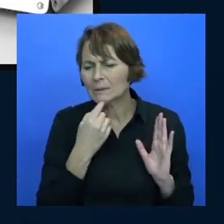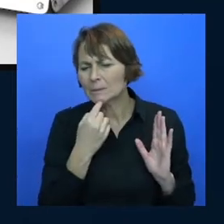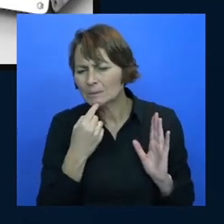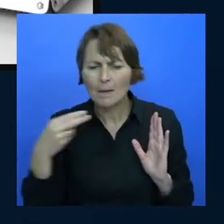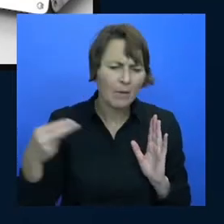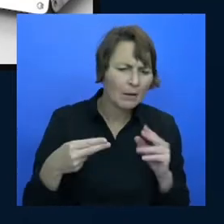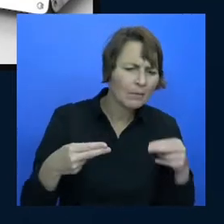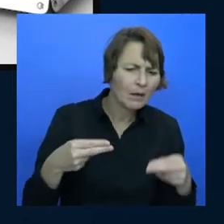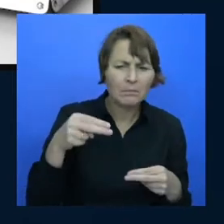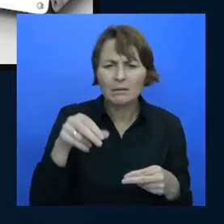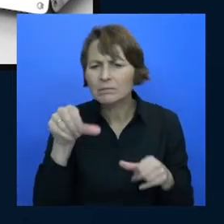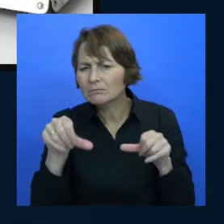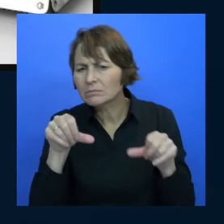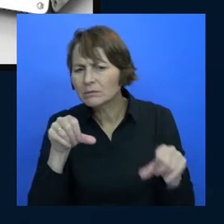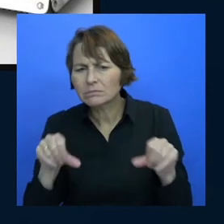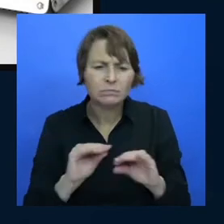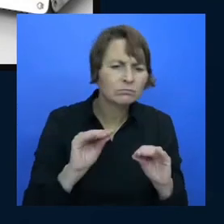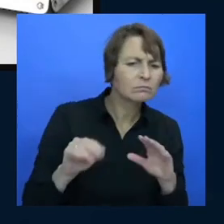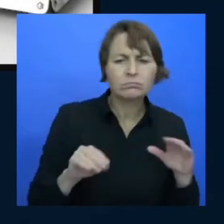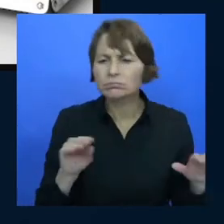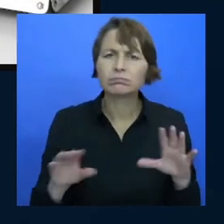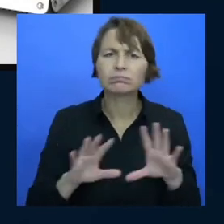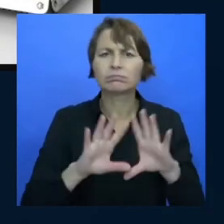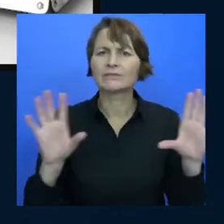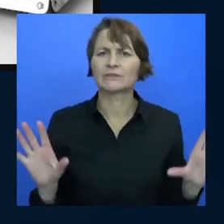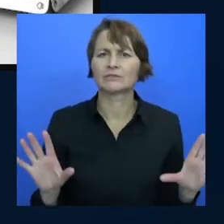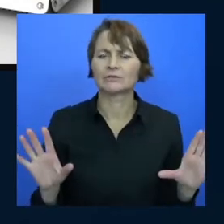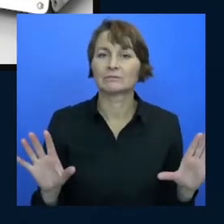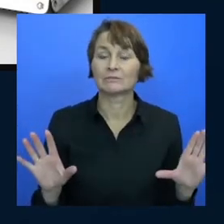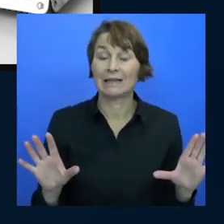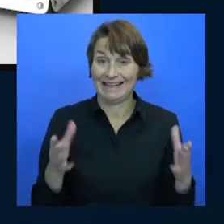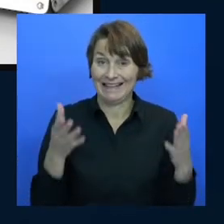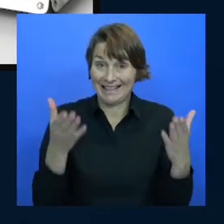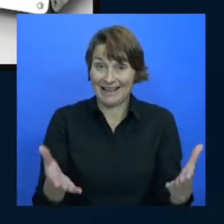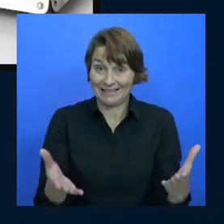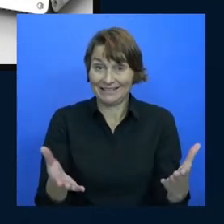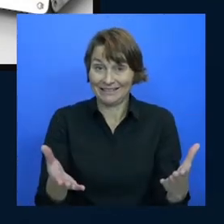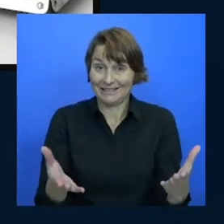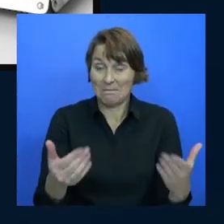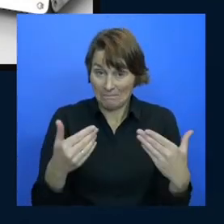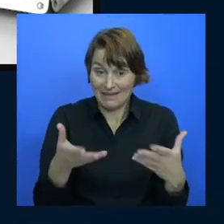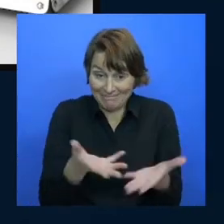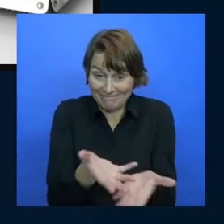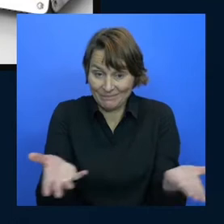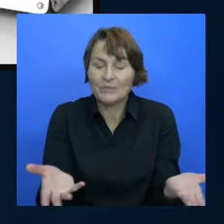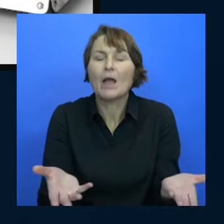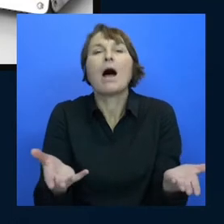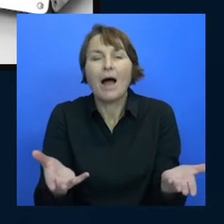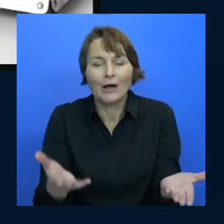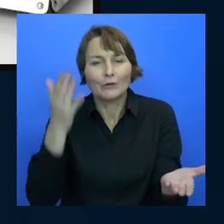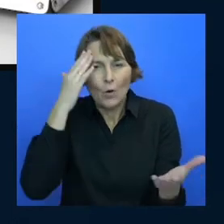up and is that plugged in and is this hooked up and just because of that experience I was able to do it so then